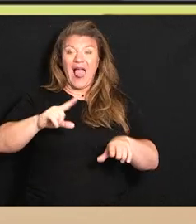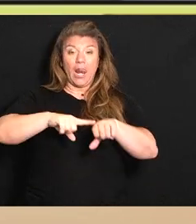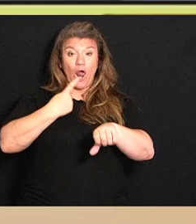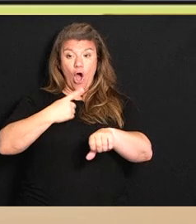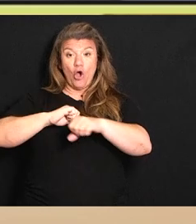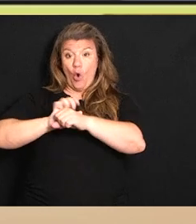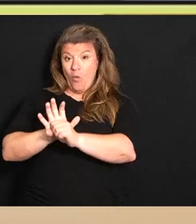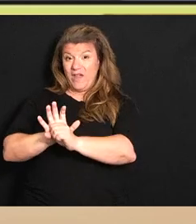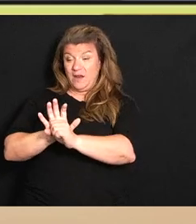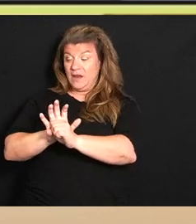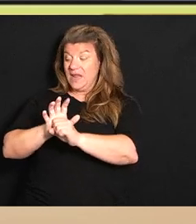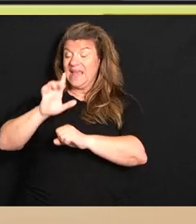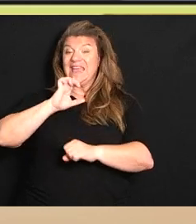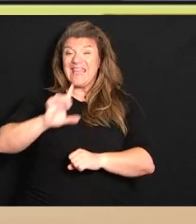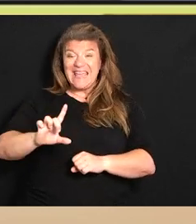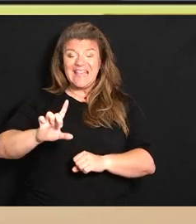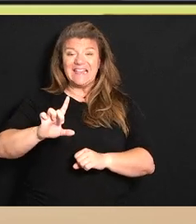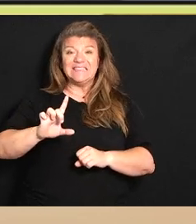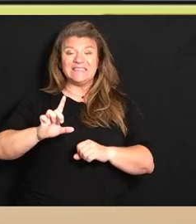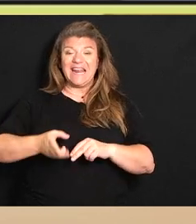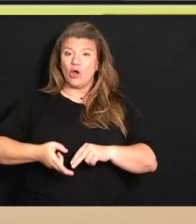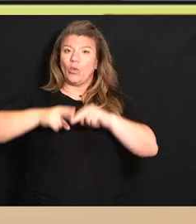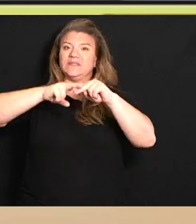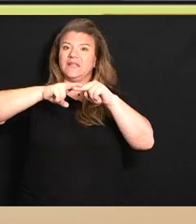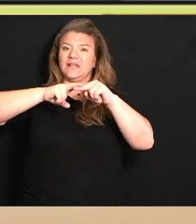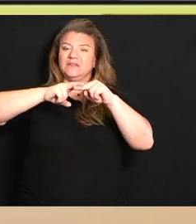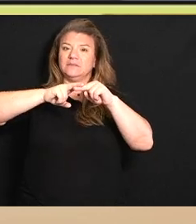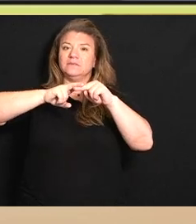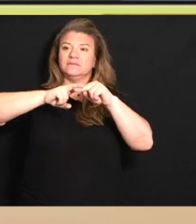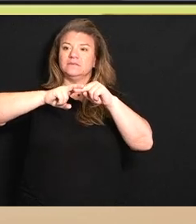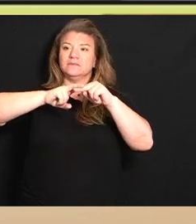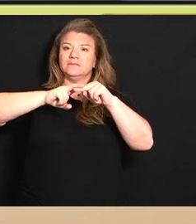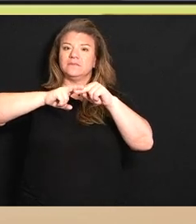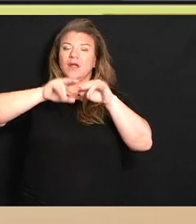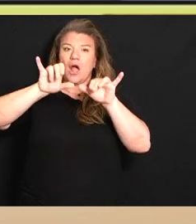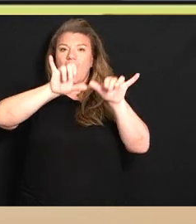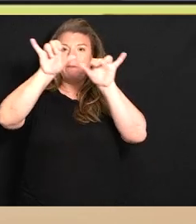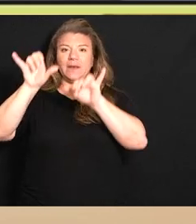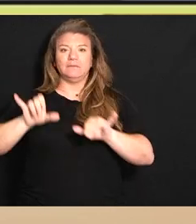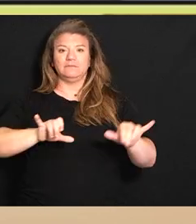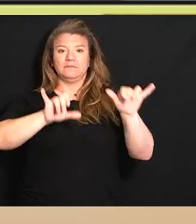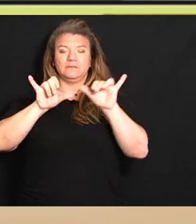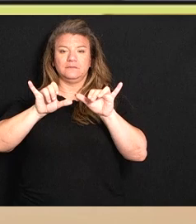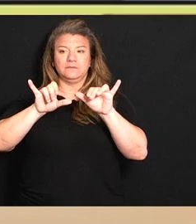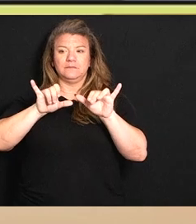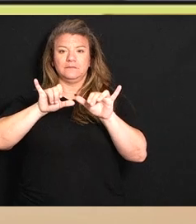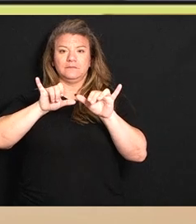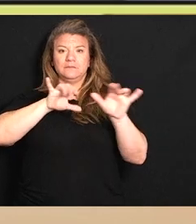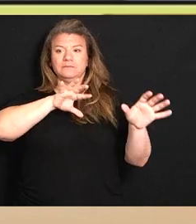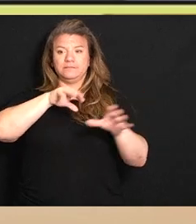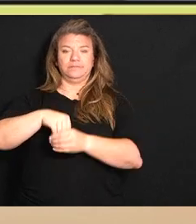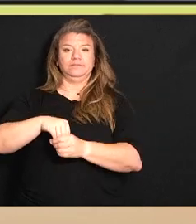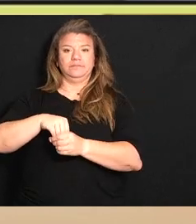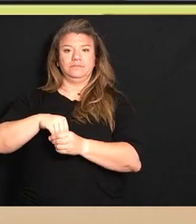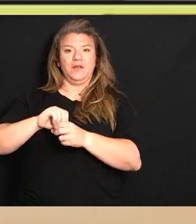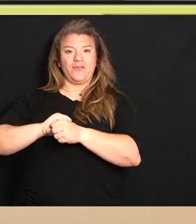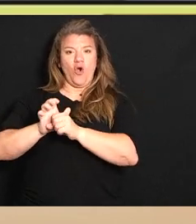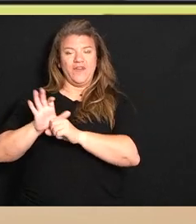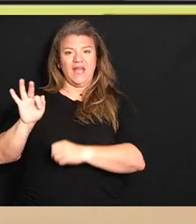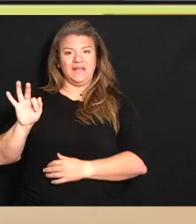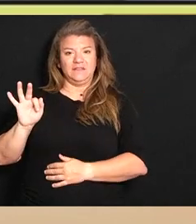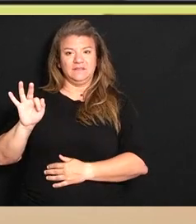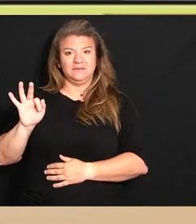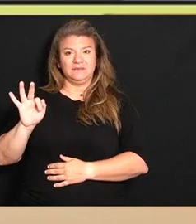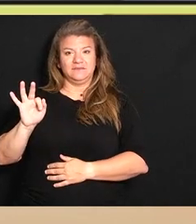is an increasingly common manifestation of COVID-19 and